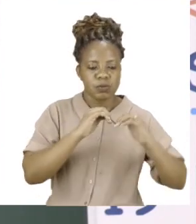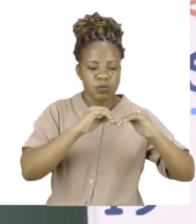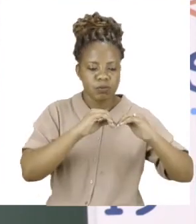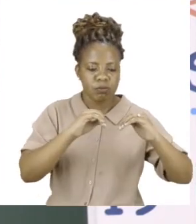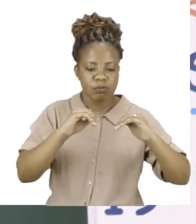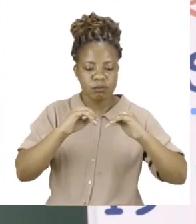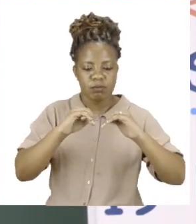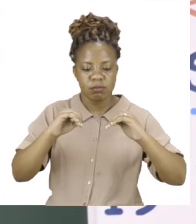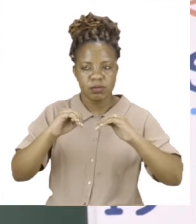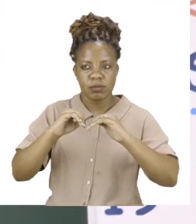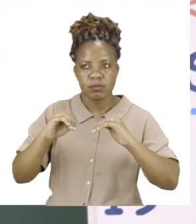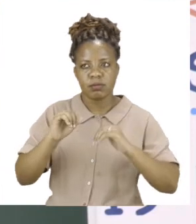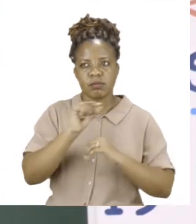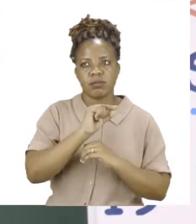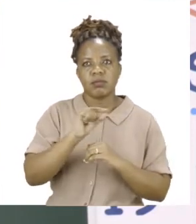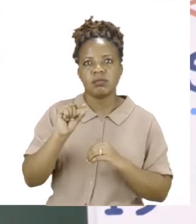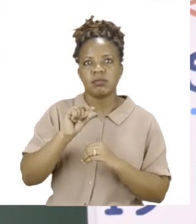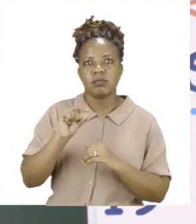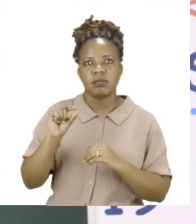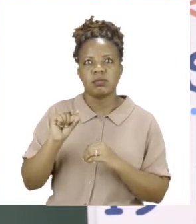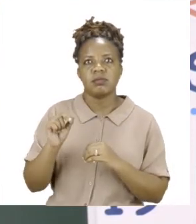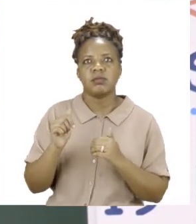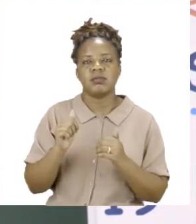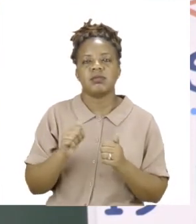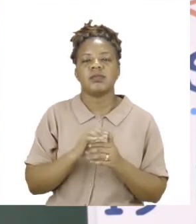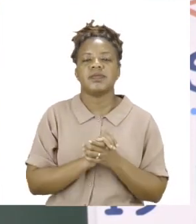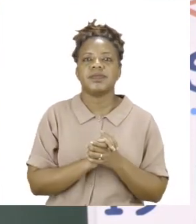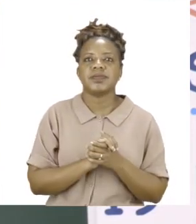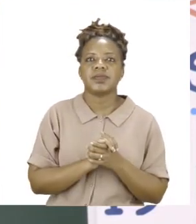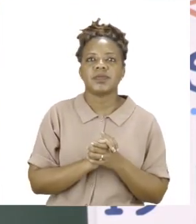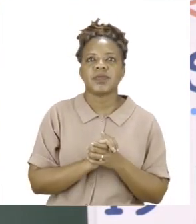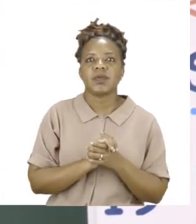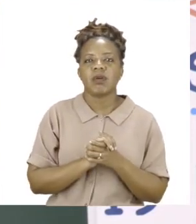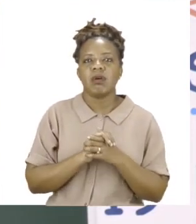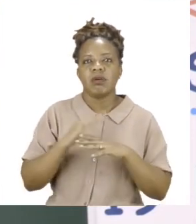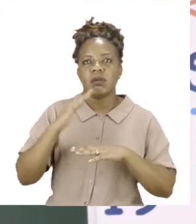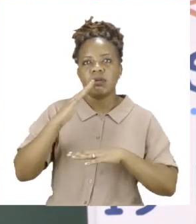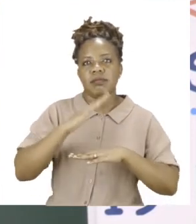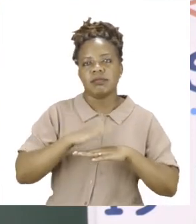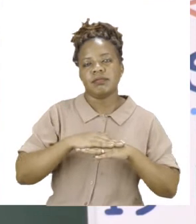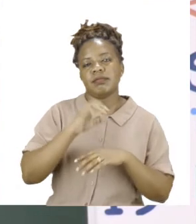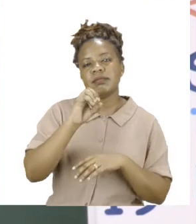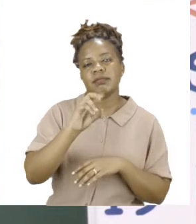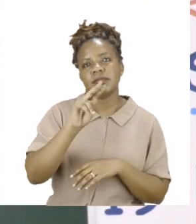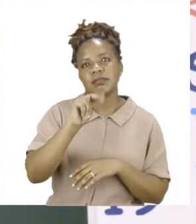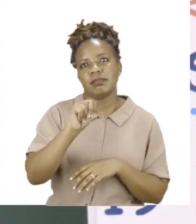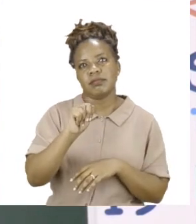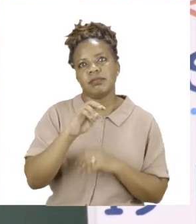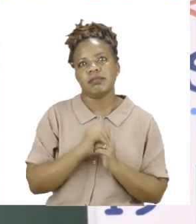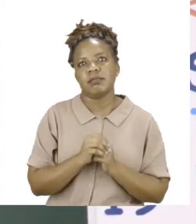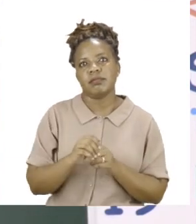I'm going, going, on, a.